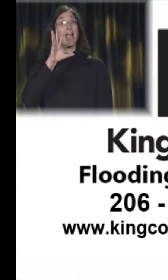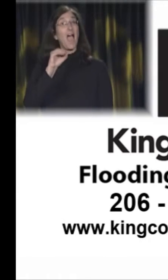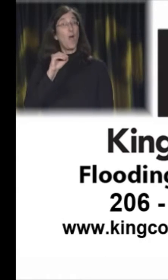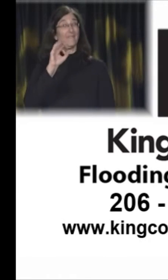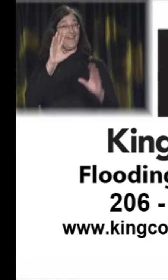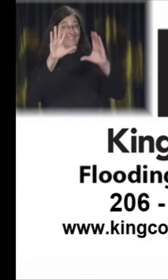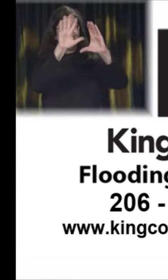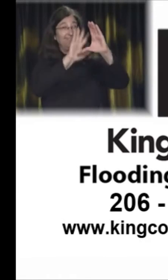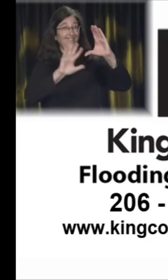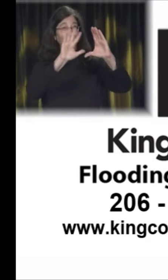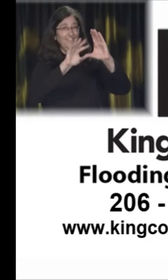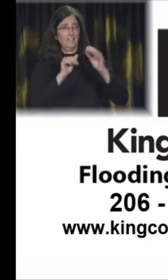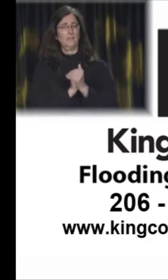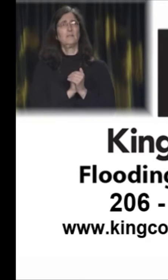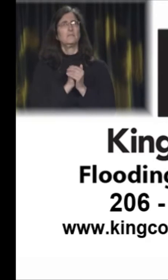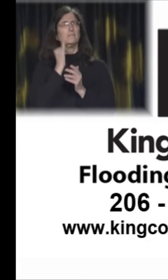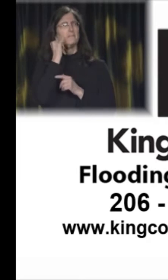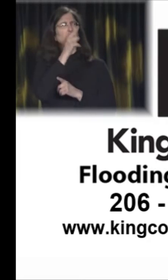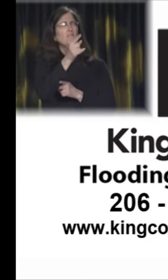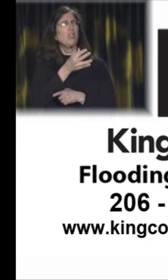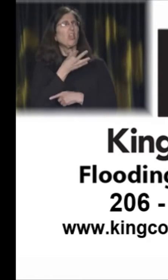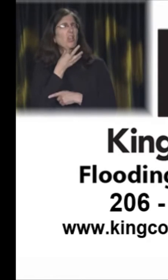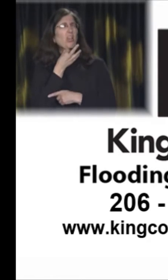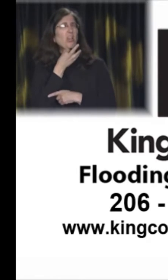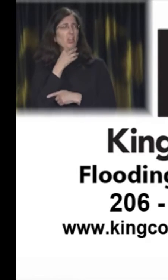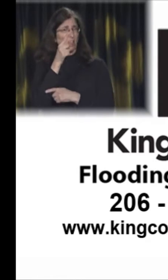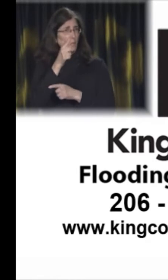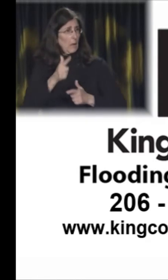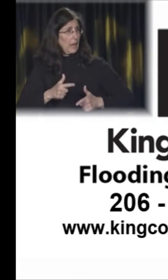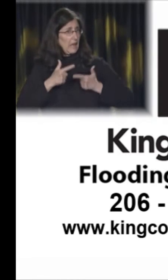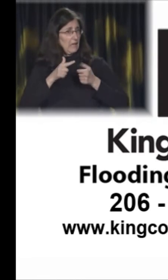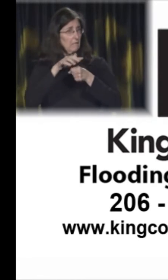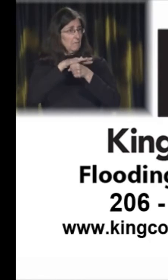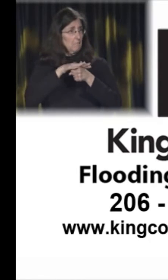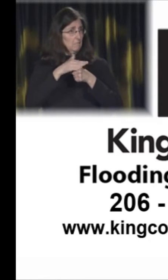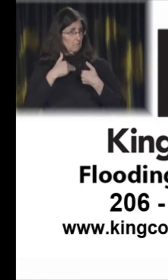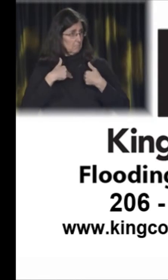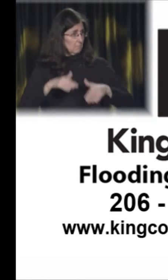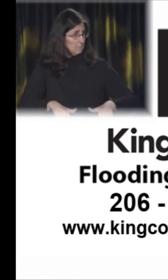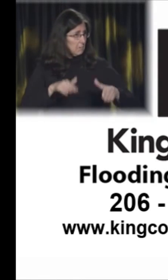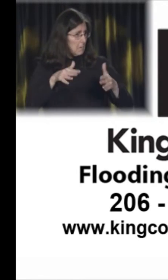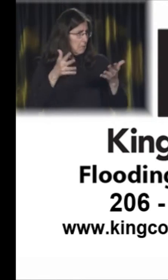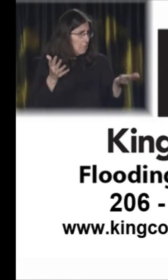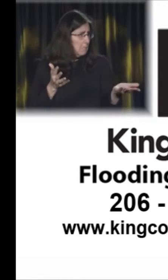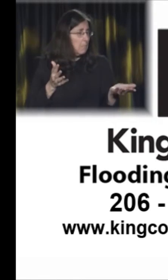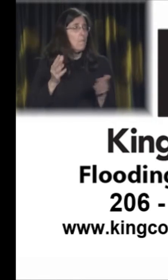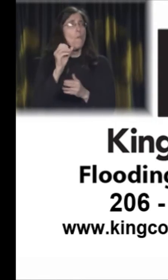To find out if you live in a King County floodplain or for King County flooding information,